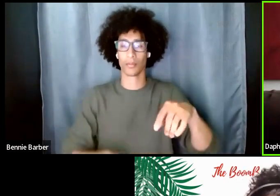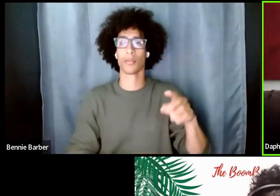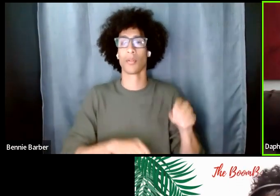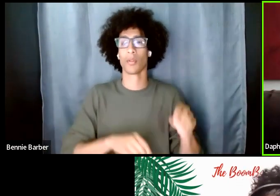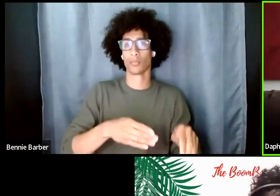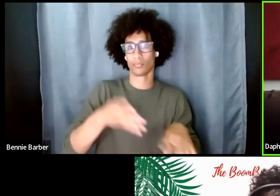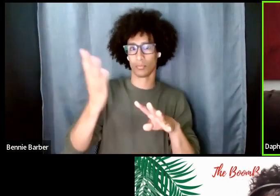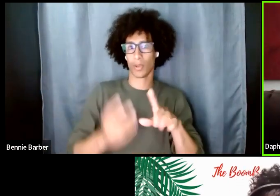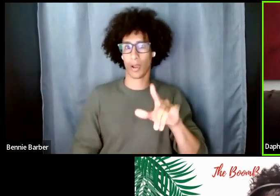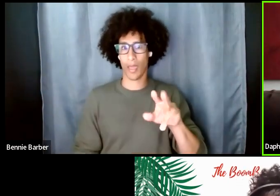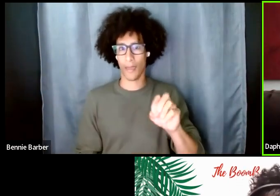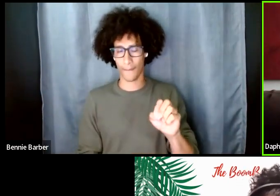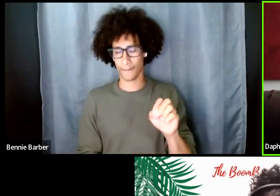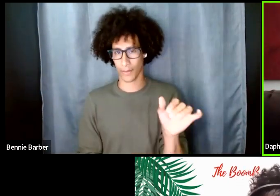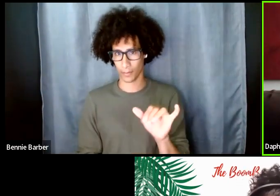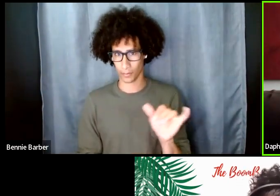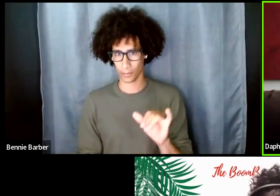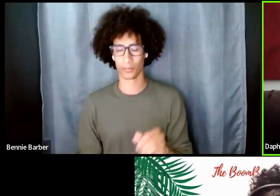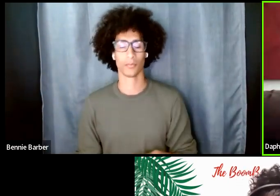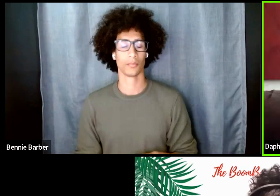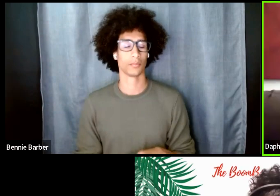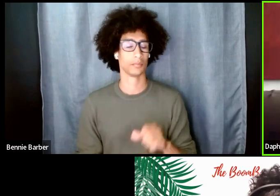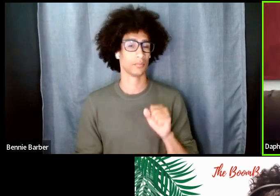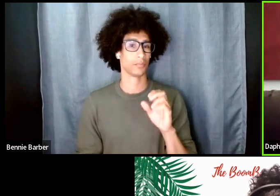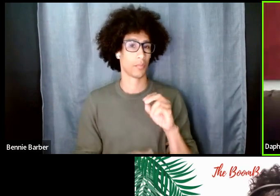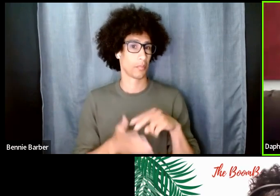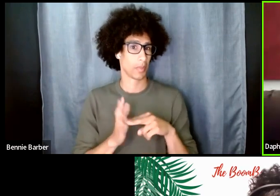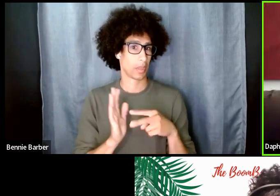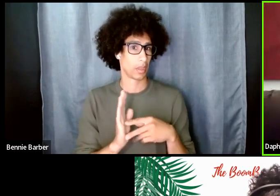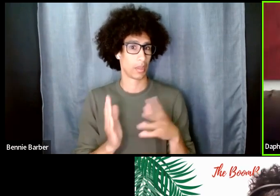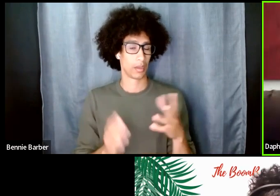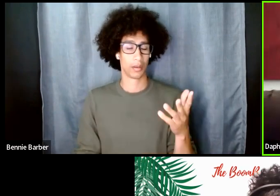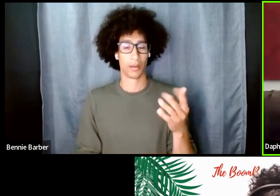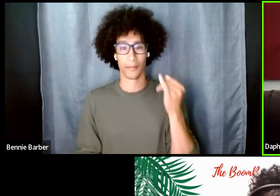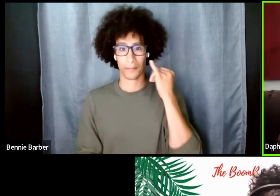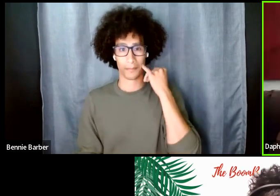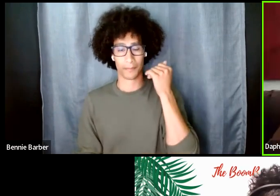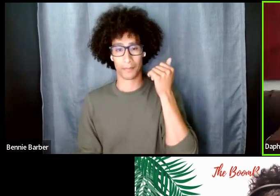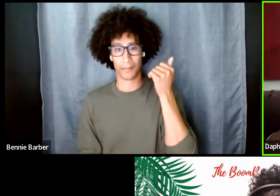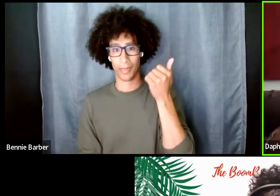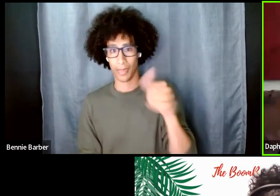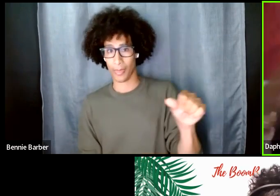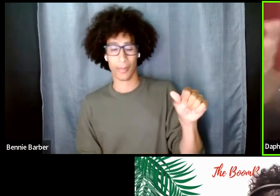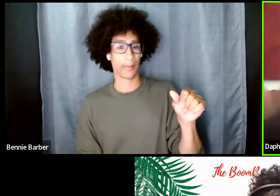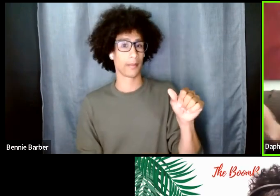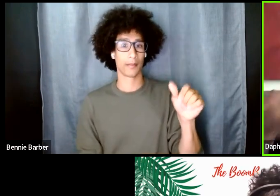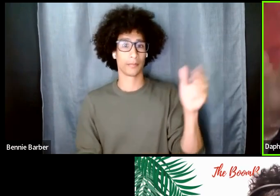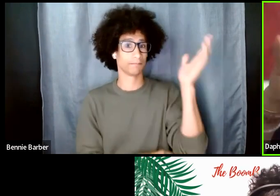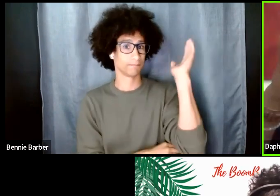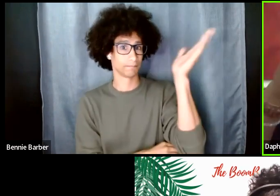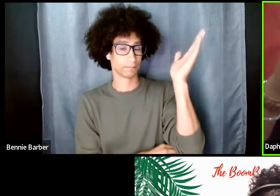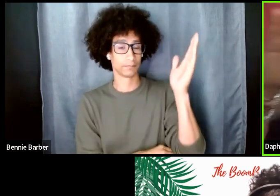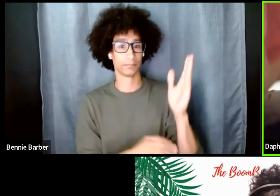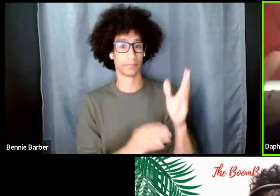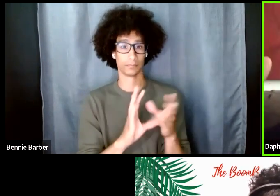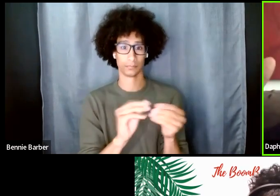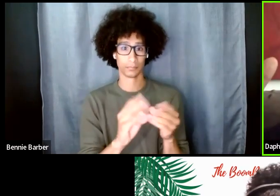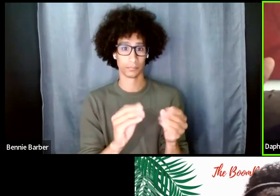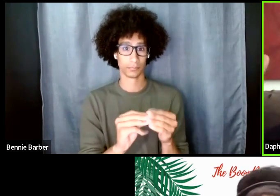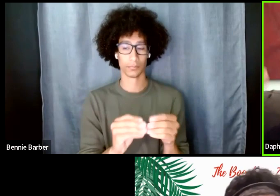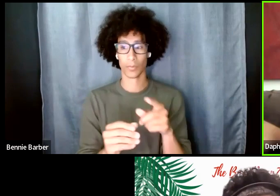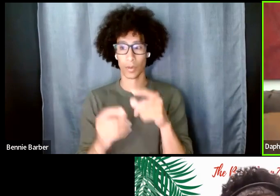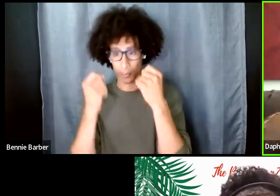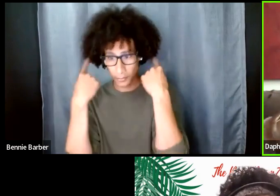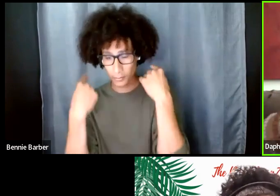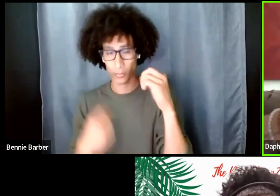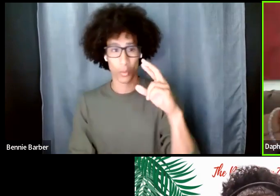recorded at the same time so if by any means any of our playwrights are sharing something and you miss it you can always go